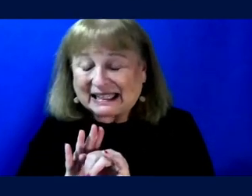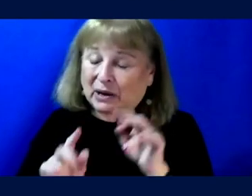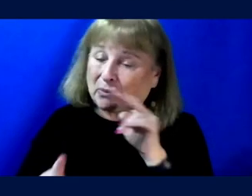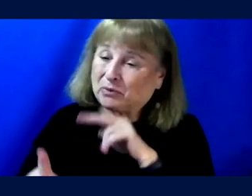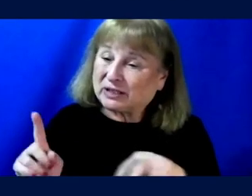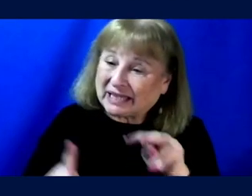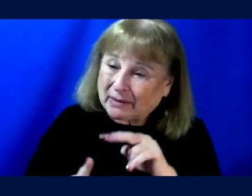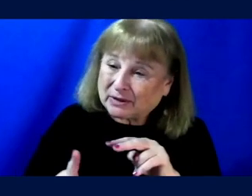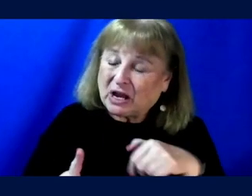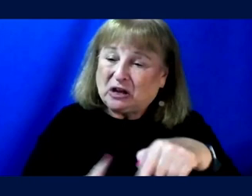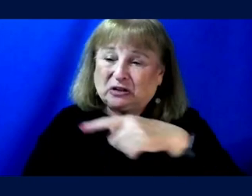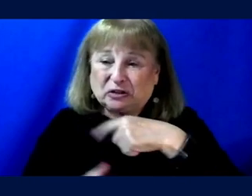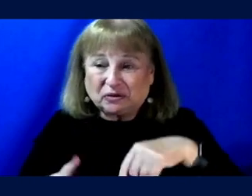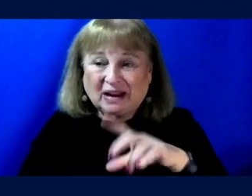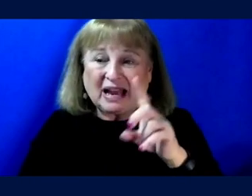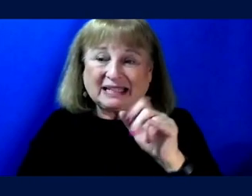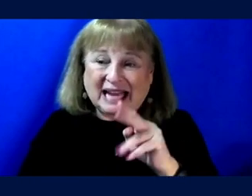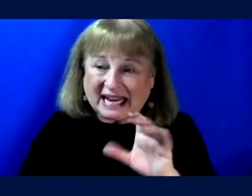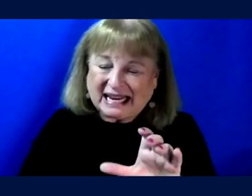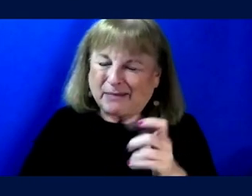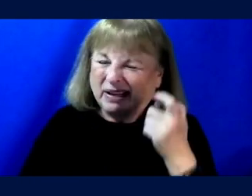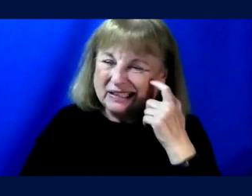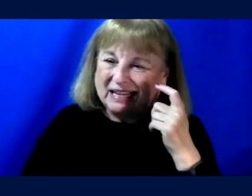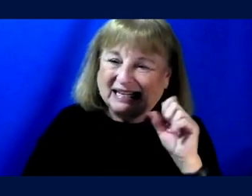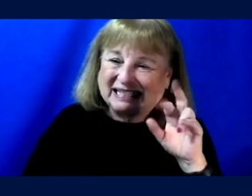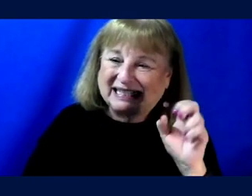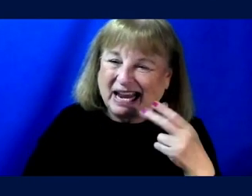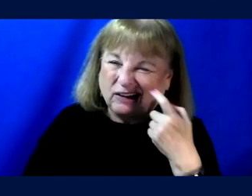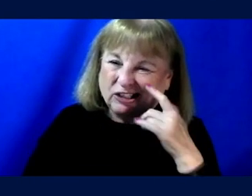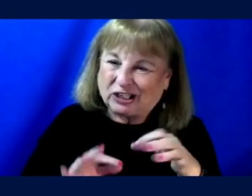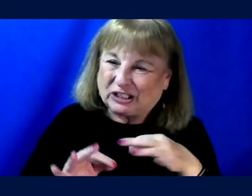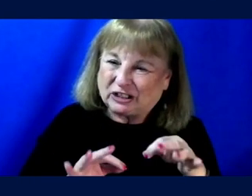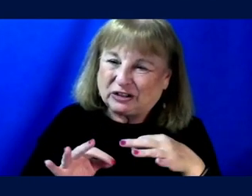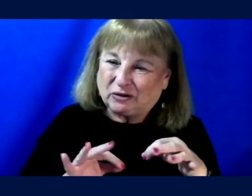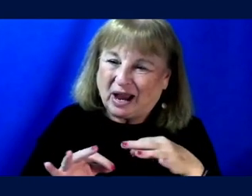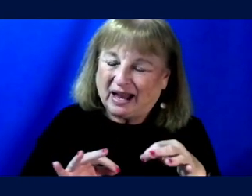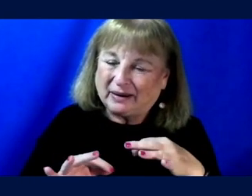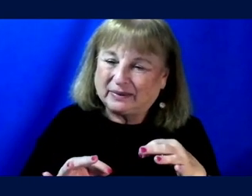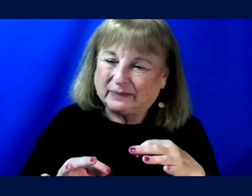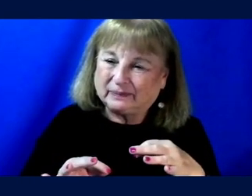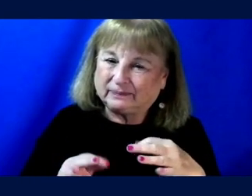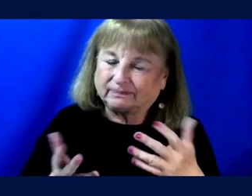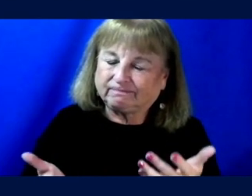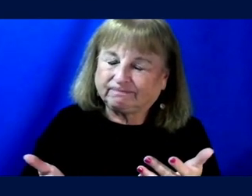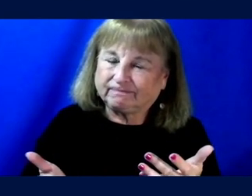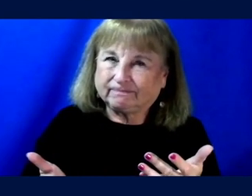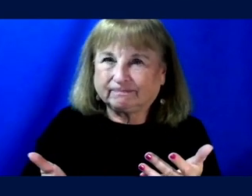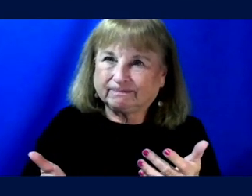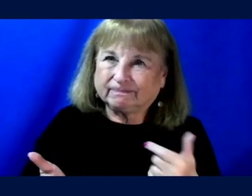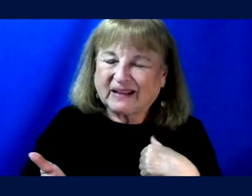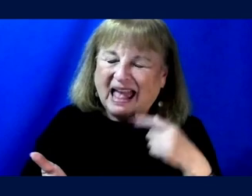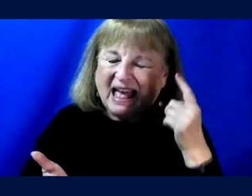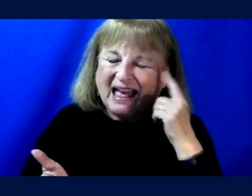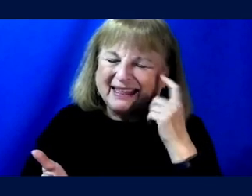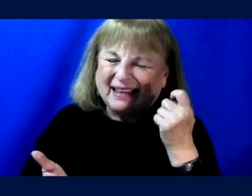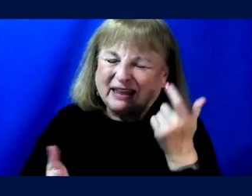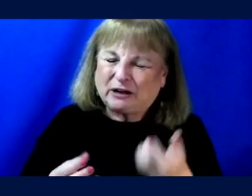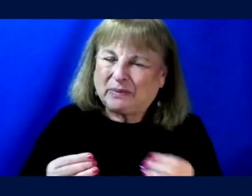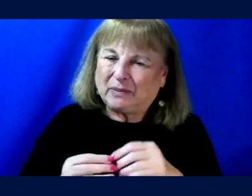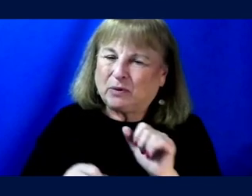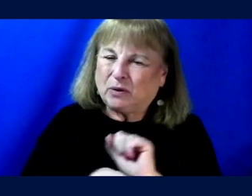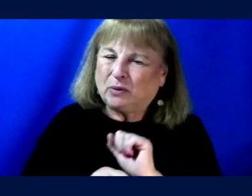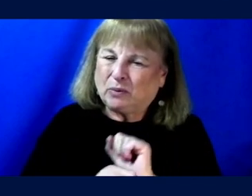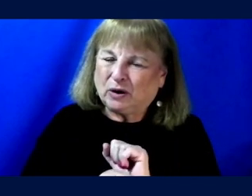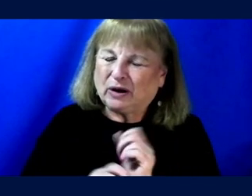and surrounding and dynamic as Sarah described. And so I, I think there's a bit more work in